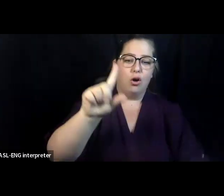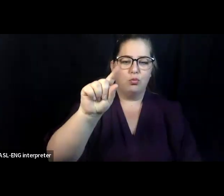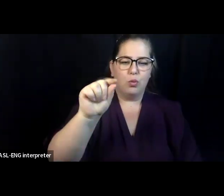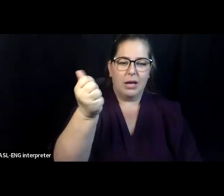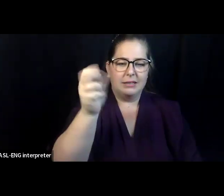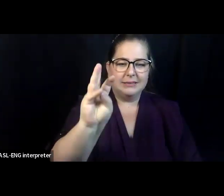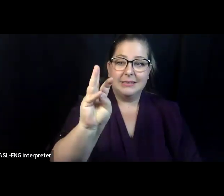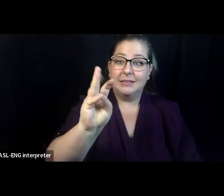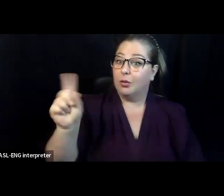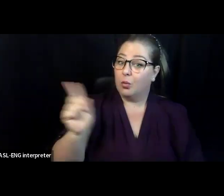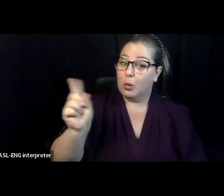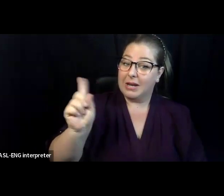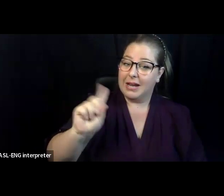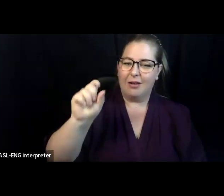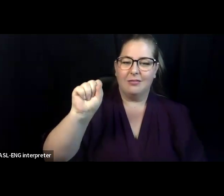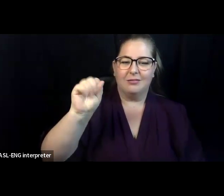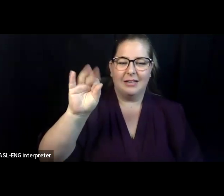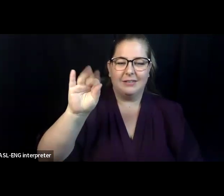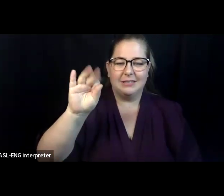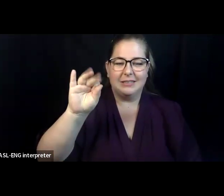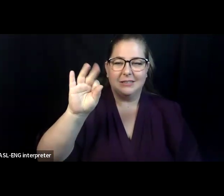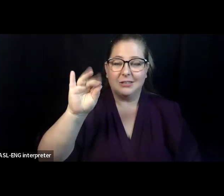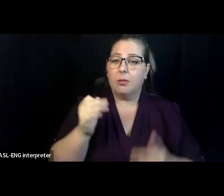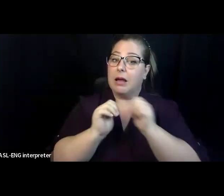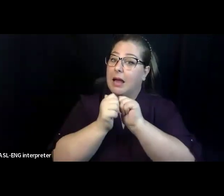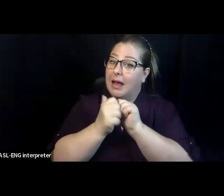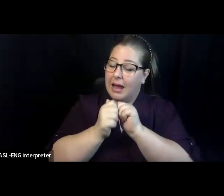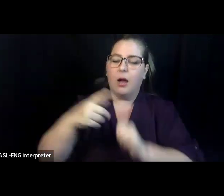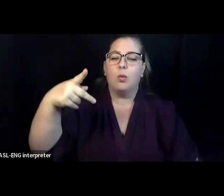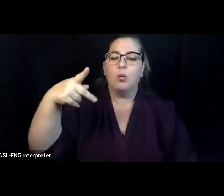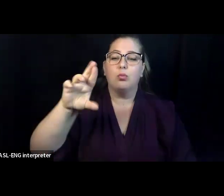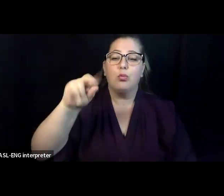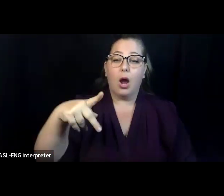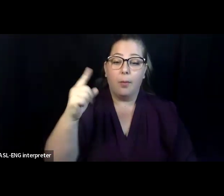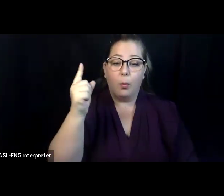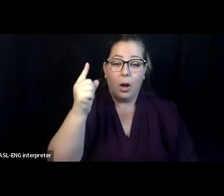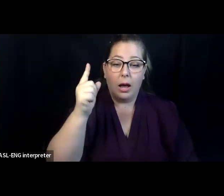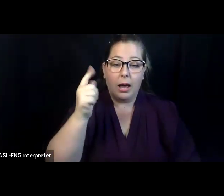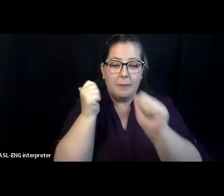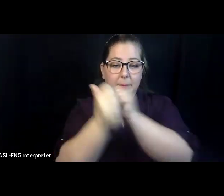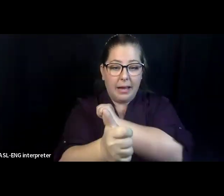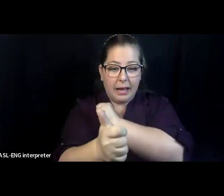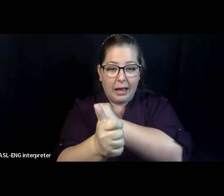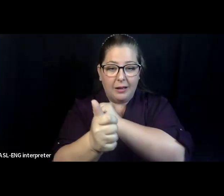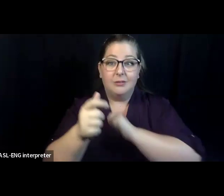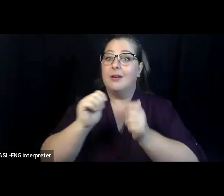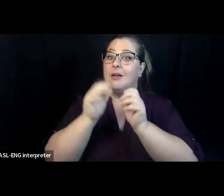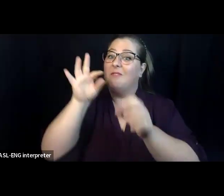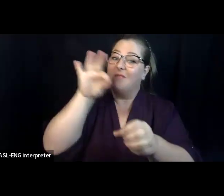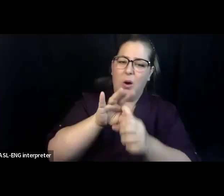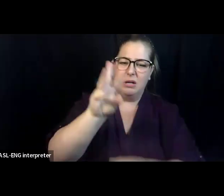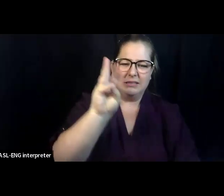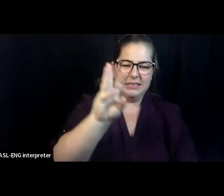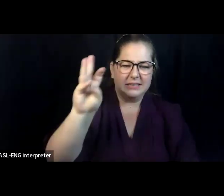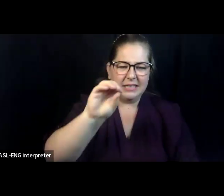needs of older adults and people with disabilities living in San Francisco. After those funds were set in place,